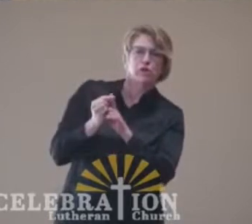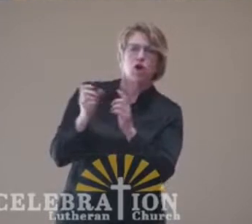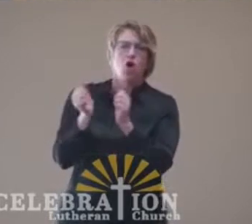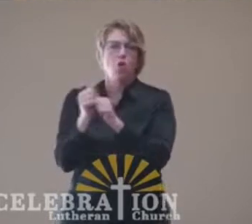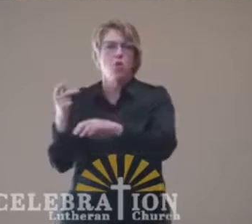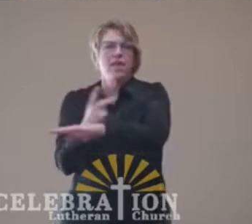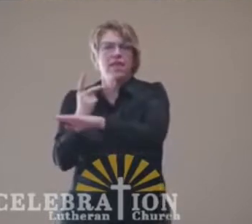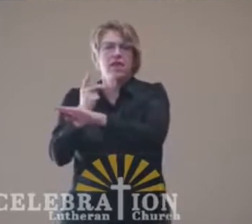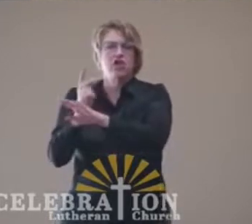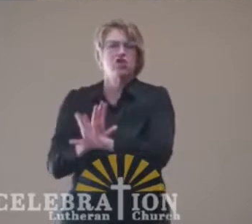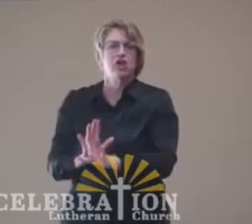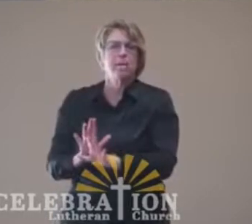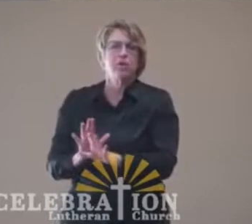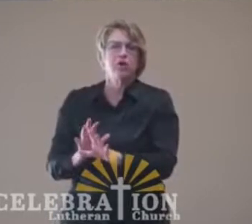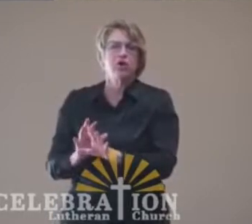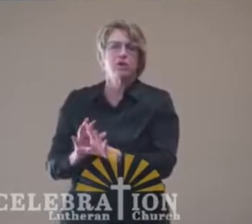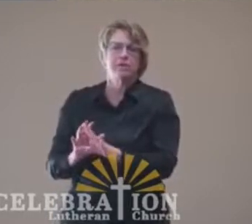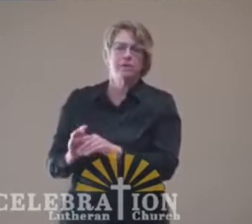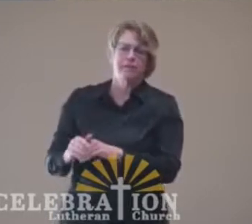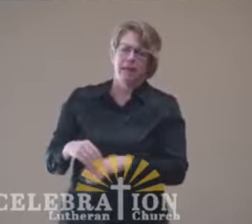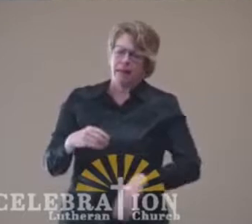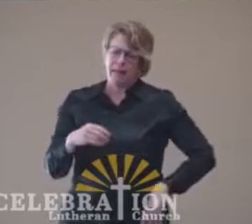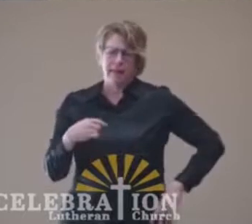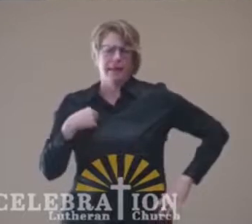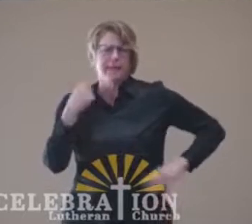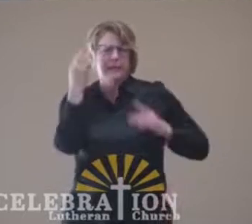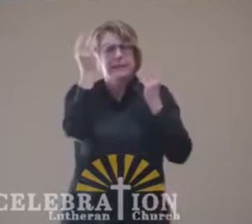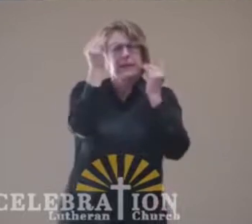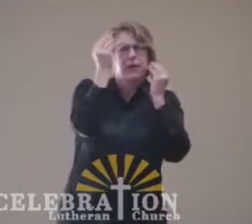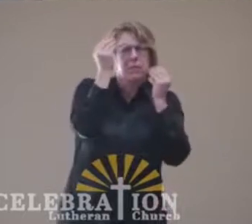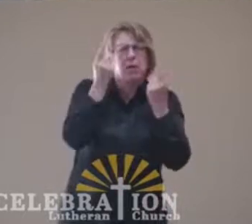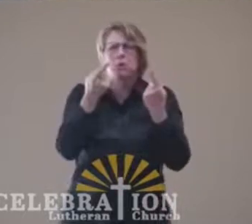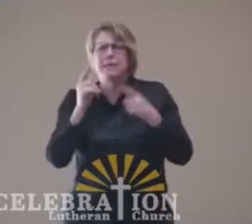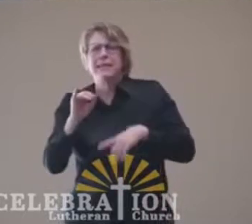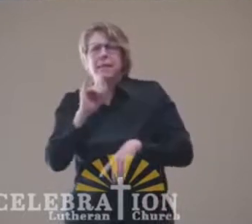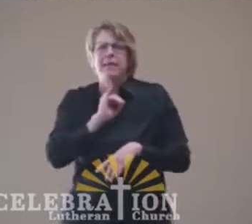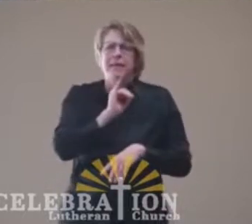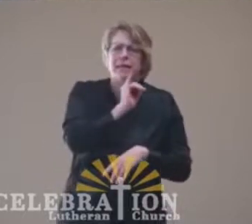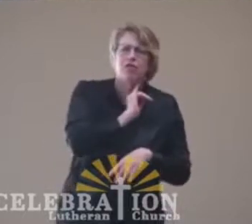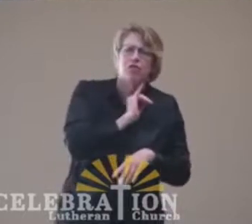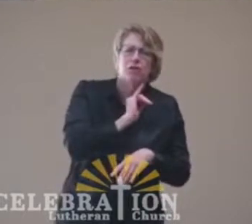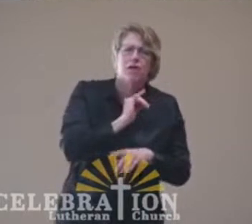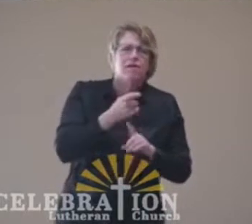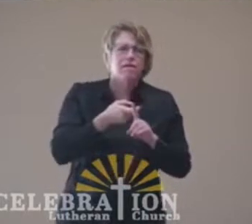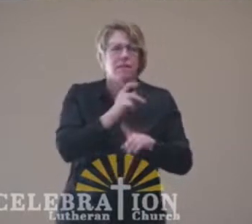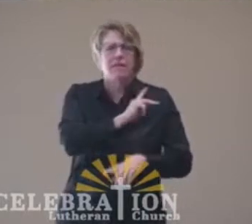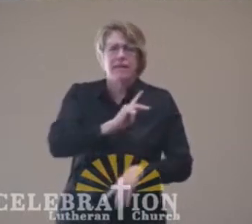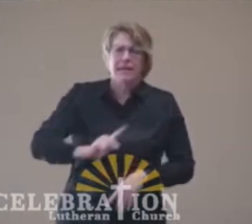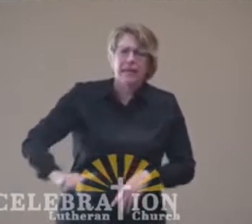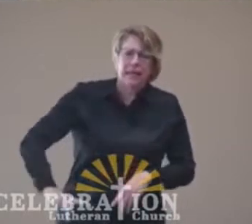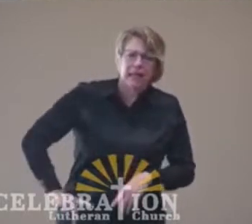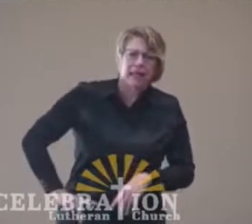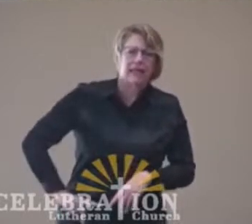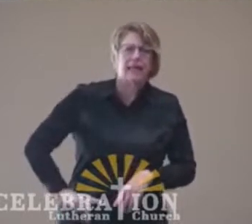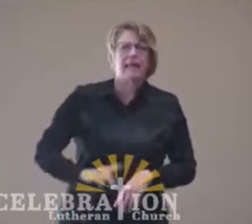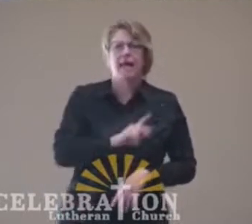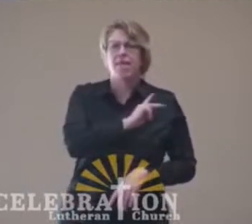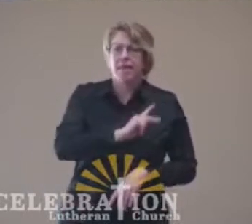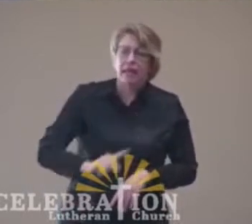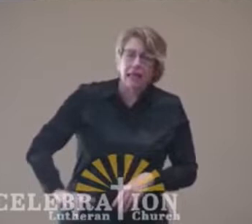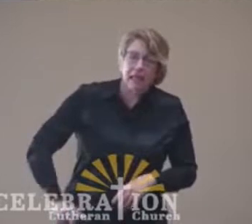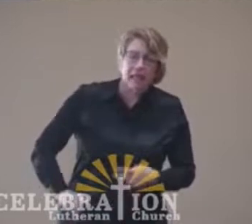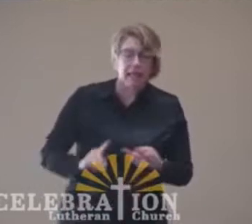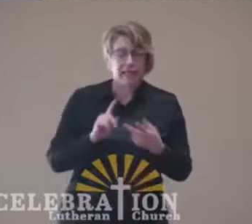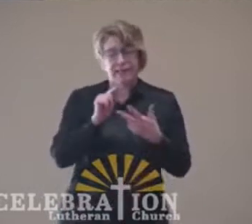shepherds of Tekoa, which he saw concerning Israel in the days of King Uzziah of Judah and in the days of King Jeroboam, son of